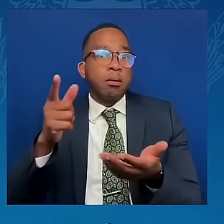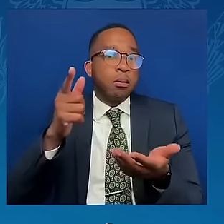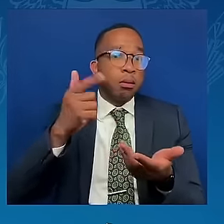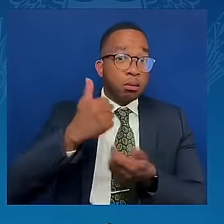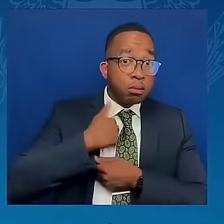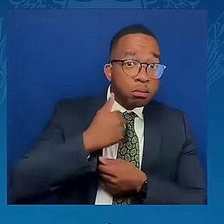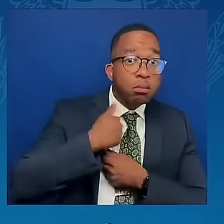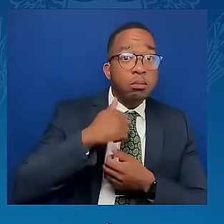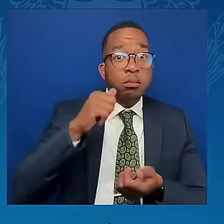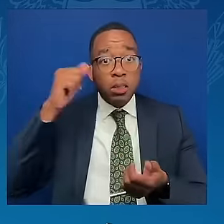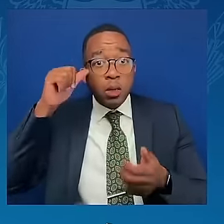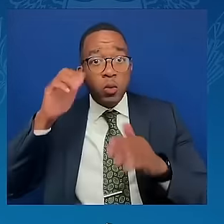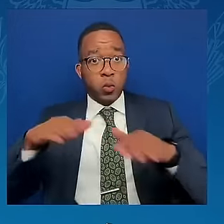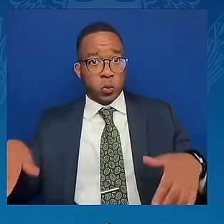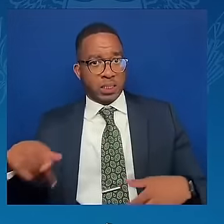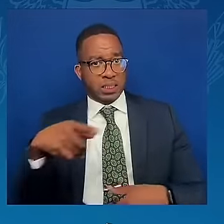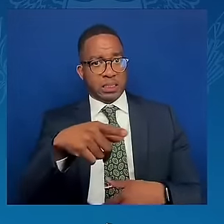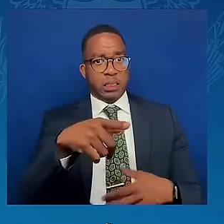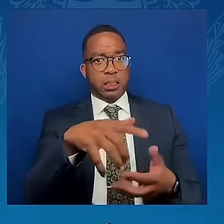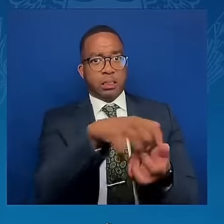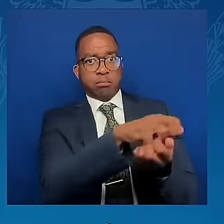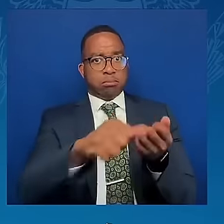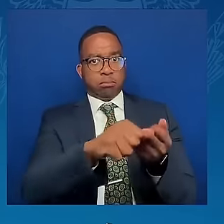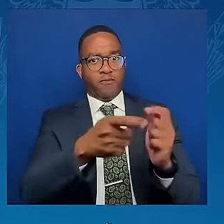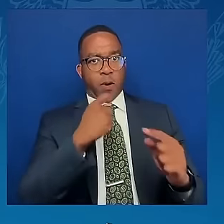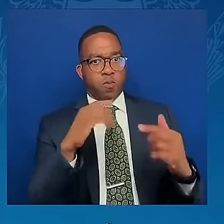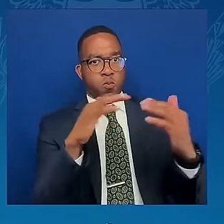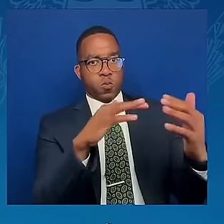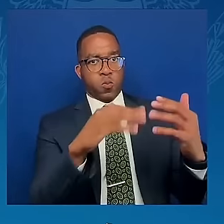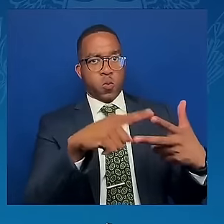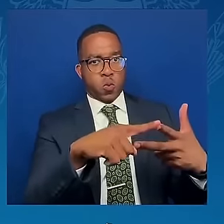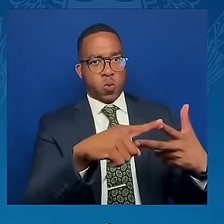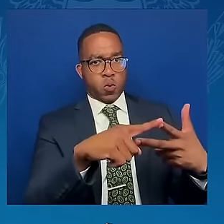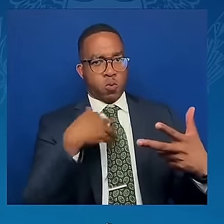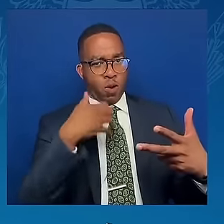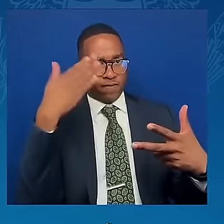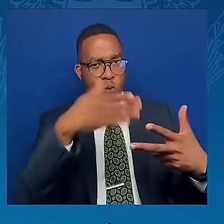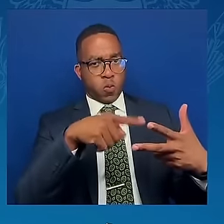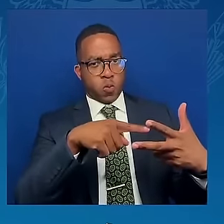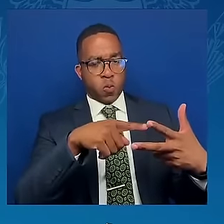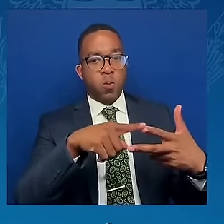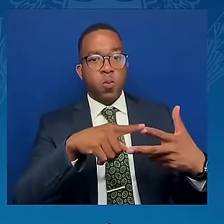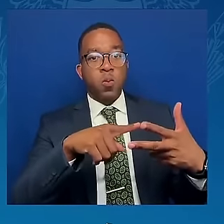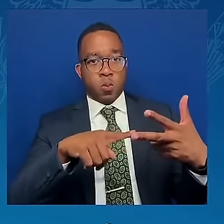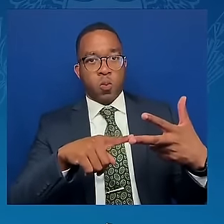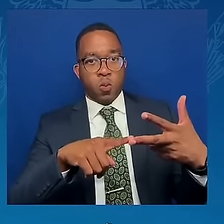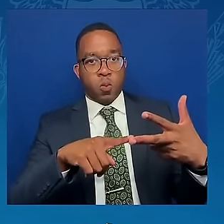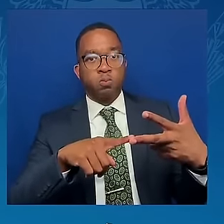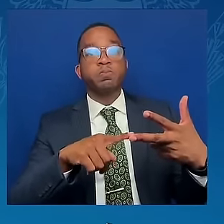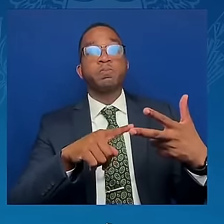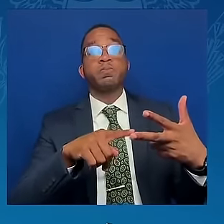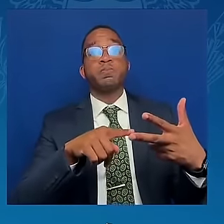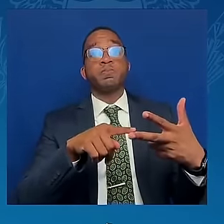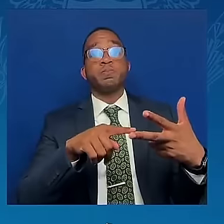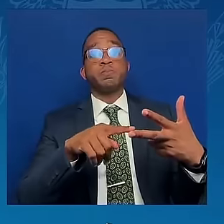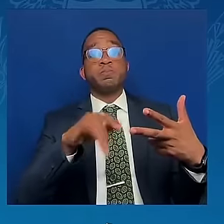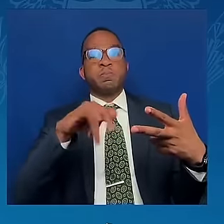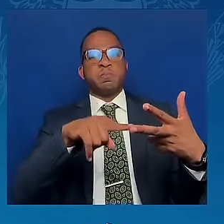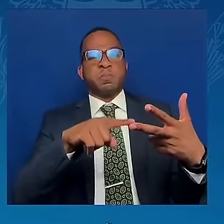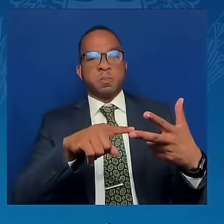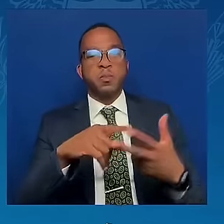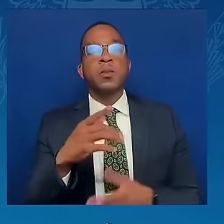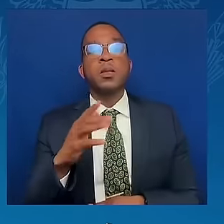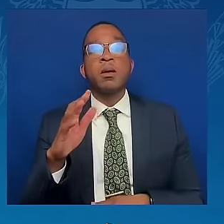by war. We will focus on three initial points of the peace formula, and in the process of working on them,